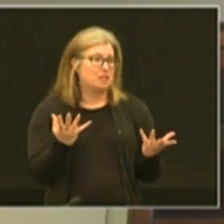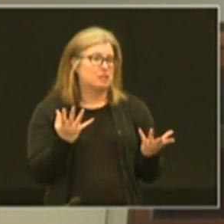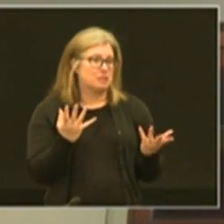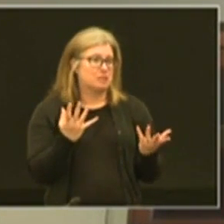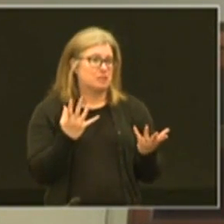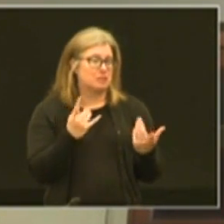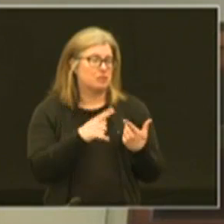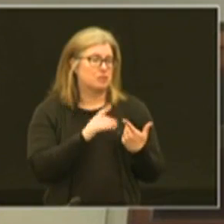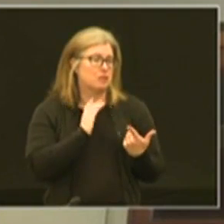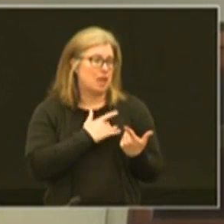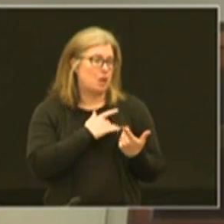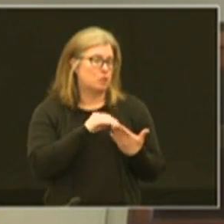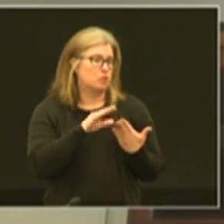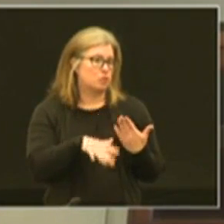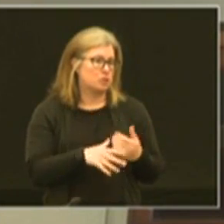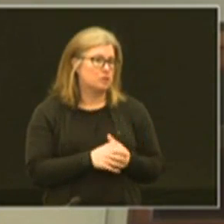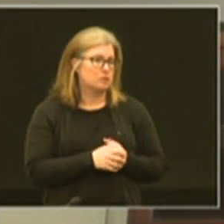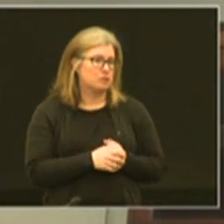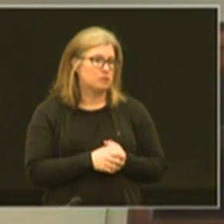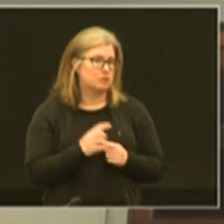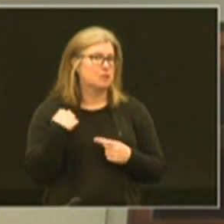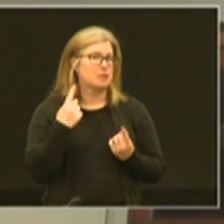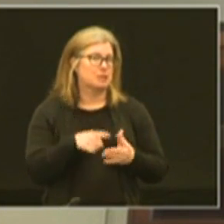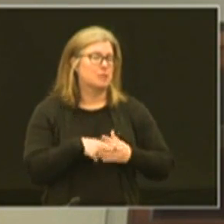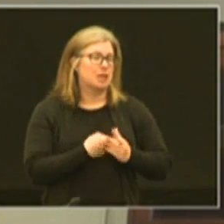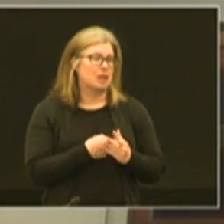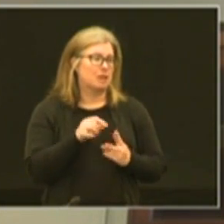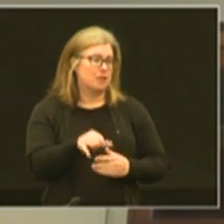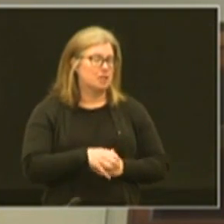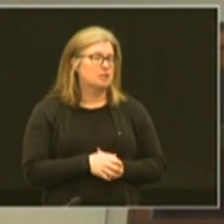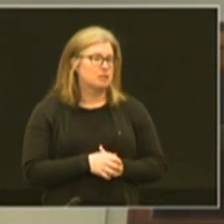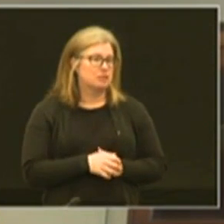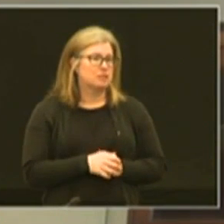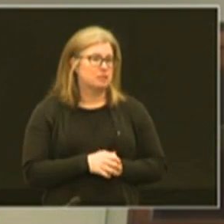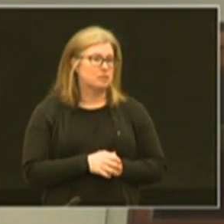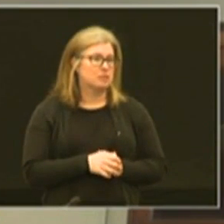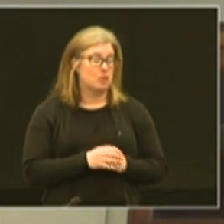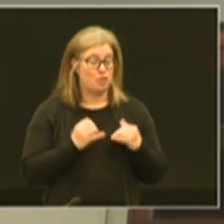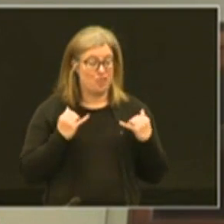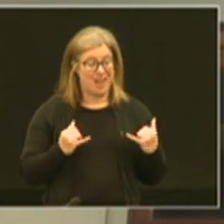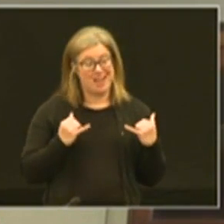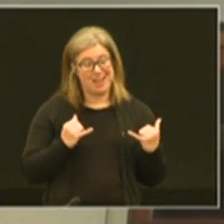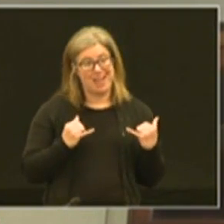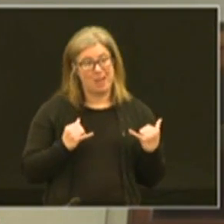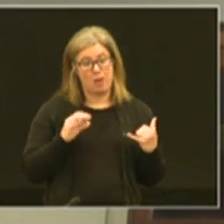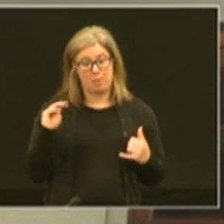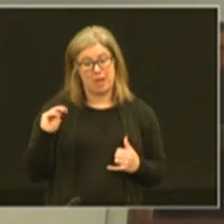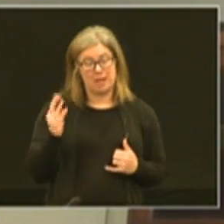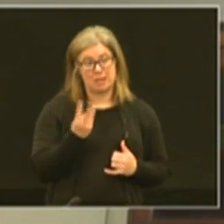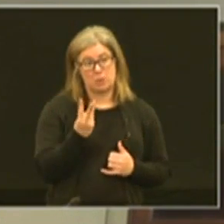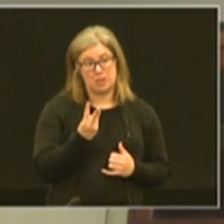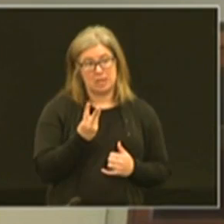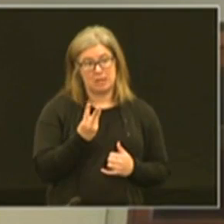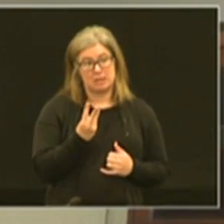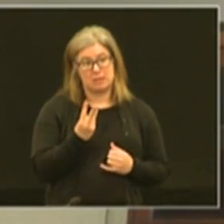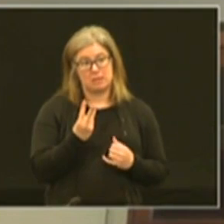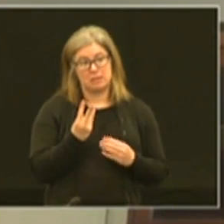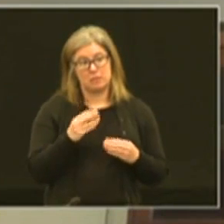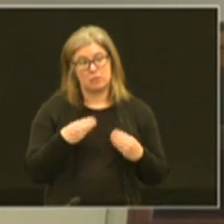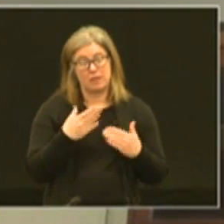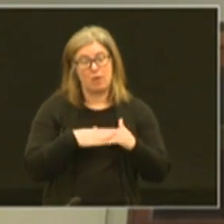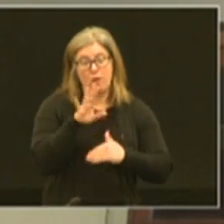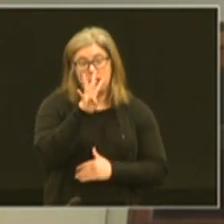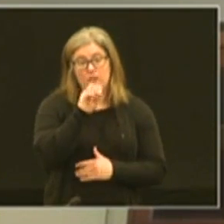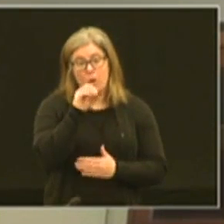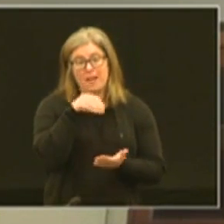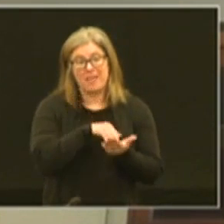our students since the beginning of this and right now on Mondays and Wednesdays we're given over 40